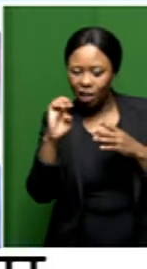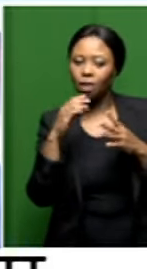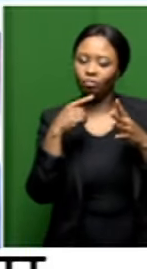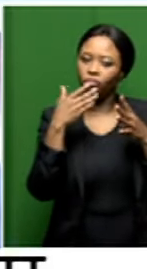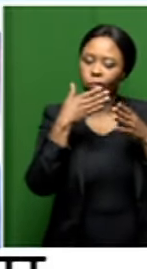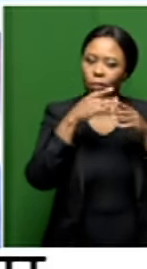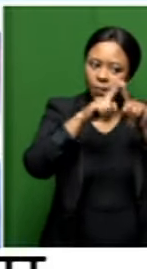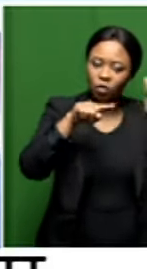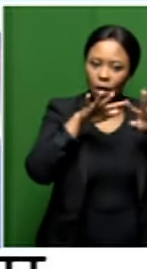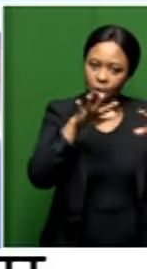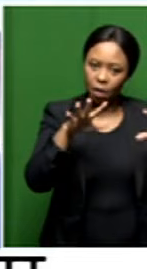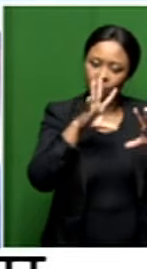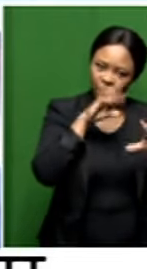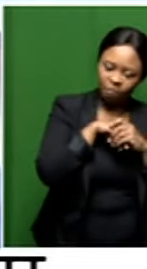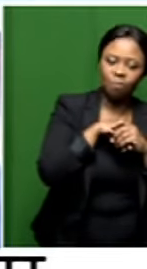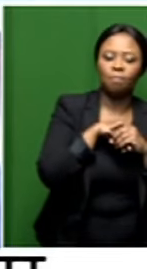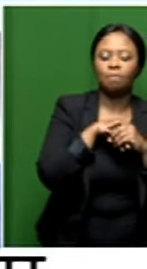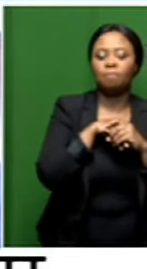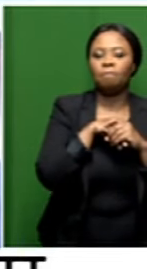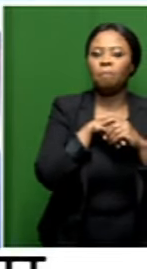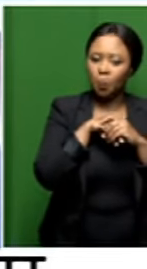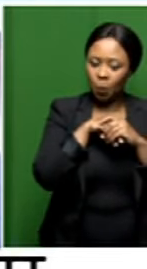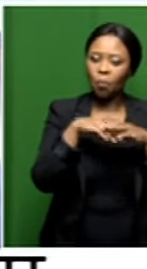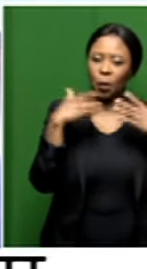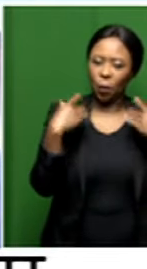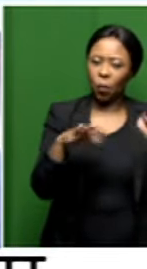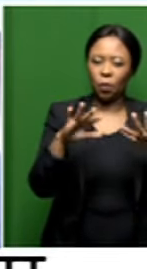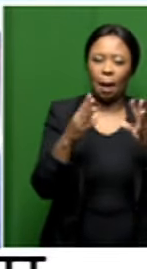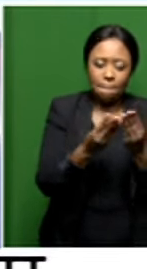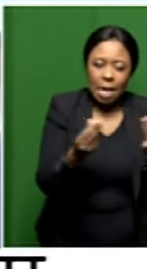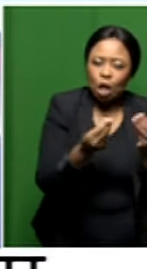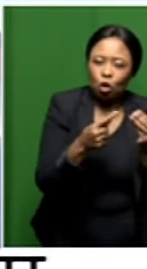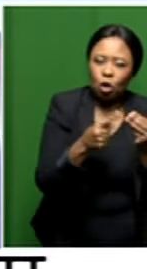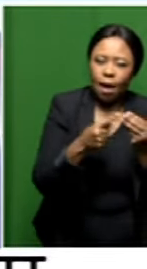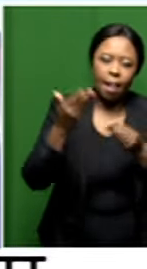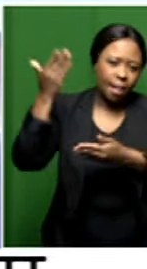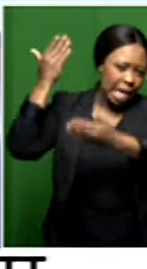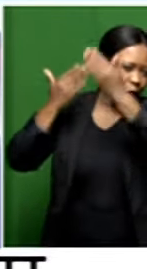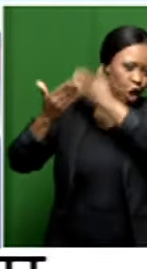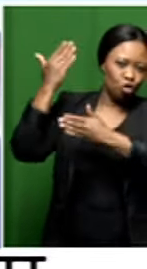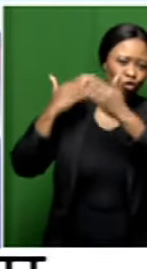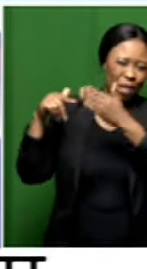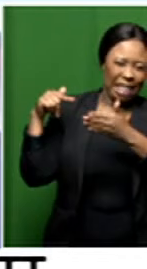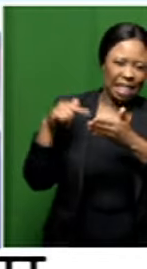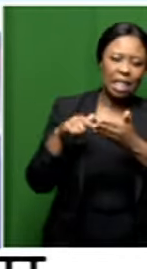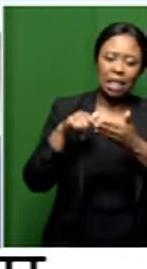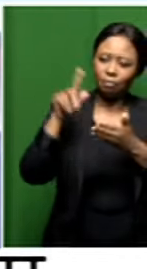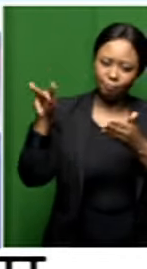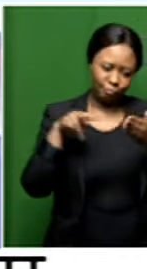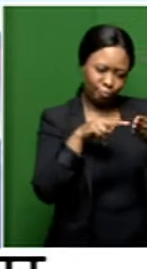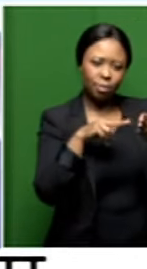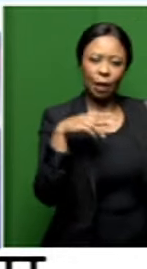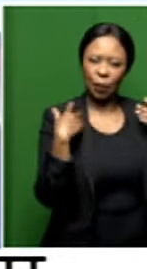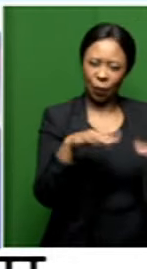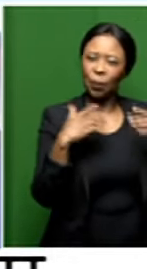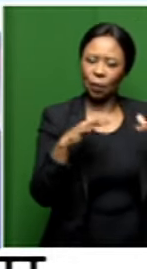it's it's it's packed with with with historical material that is very exciting to to move